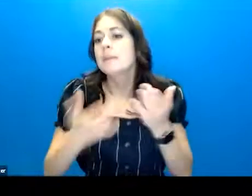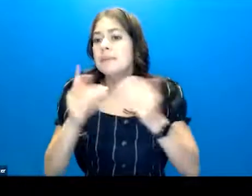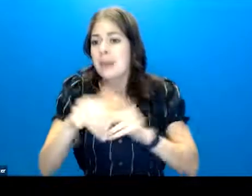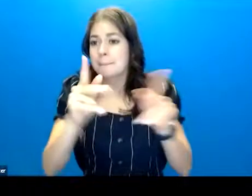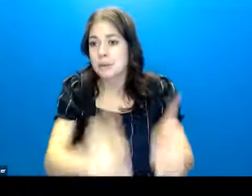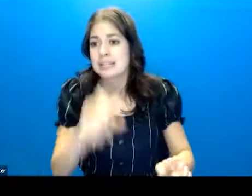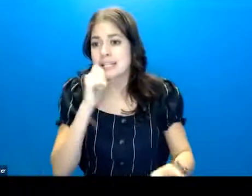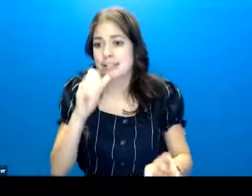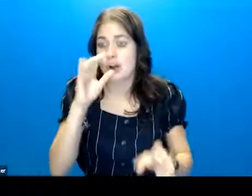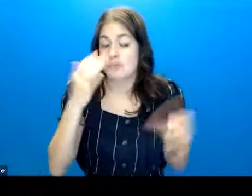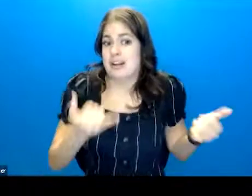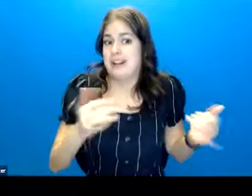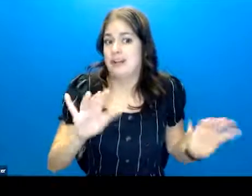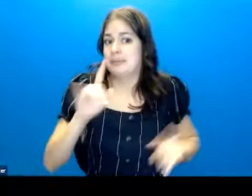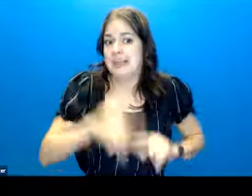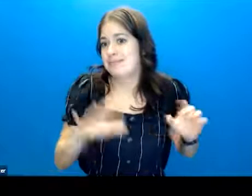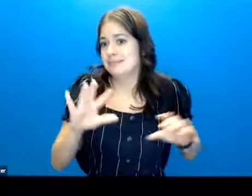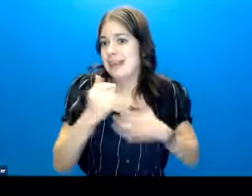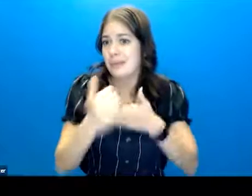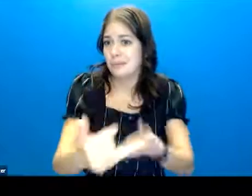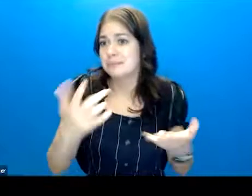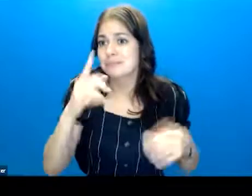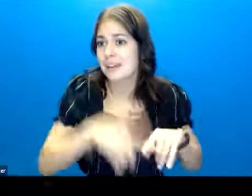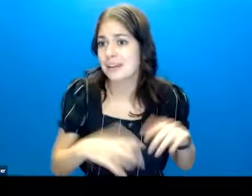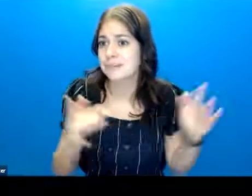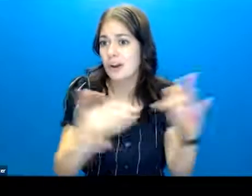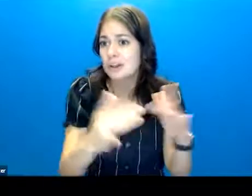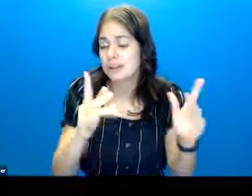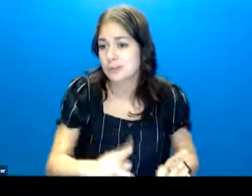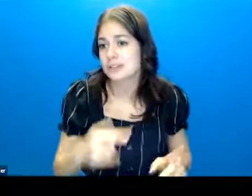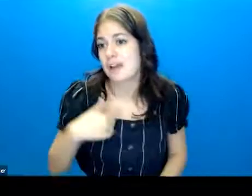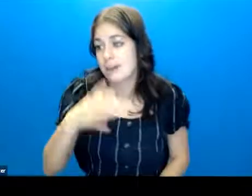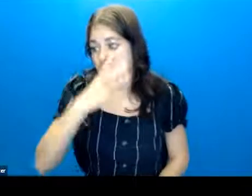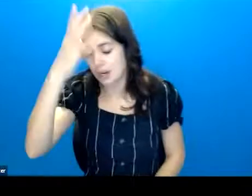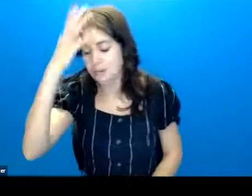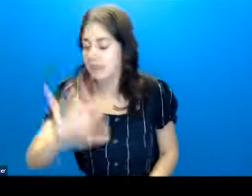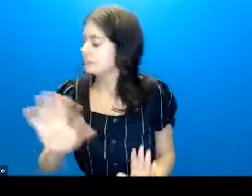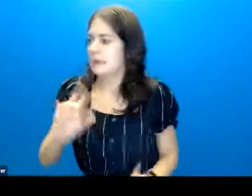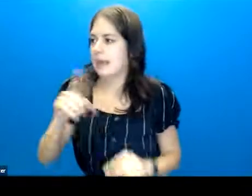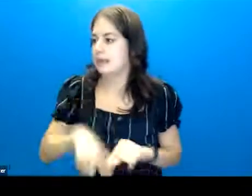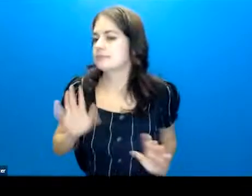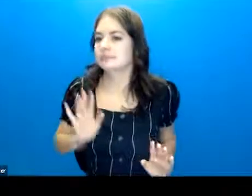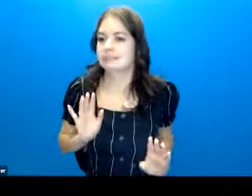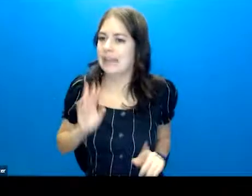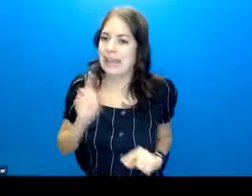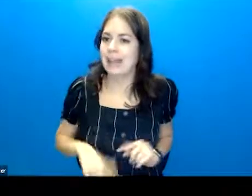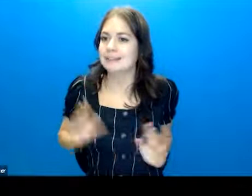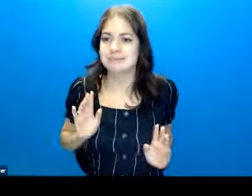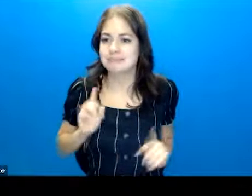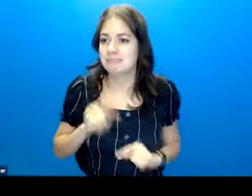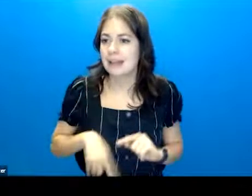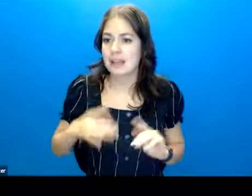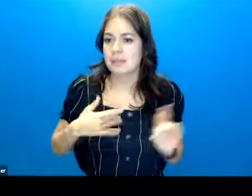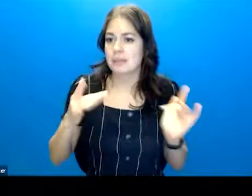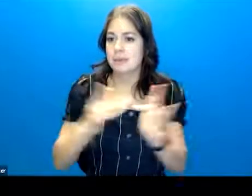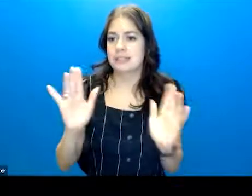person isn't in the space right now to be that point person. Like I've had parents like tap out, just be like, I can't, I can't be the